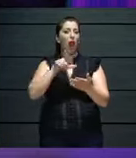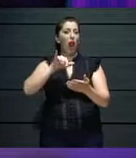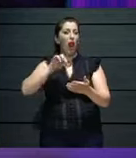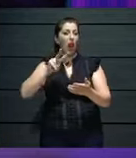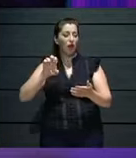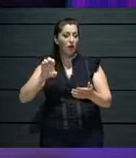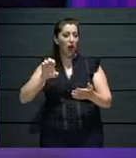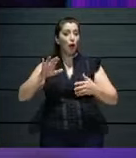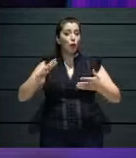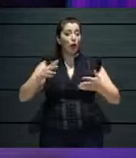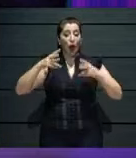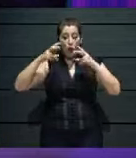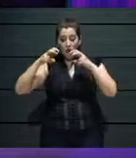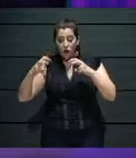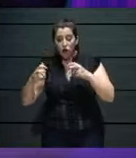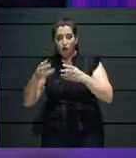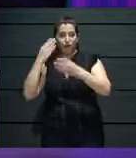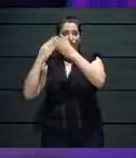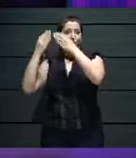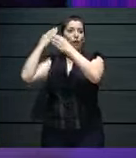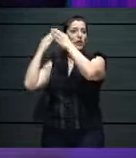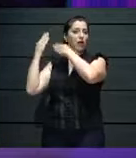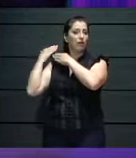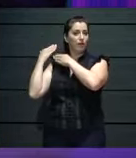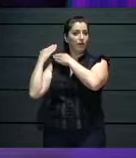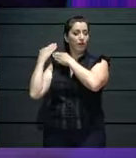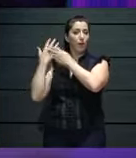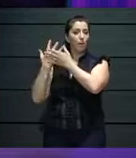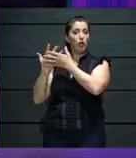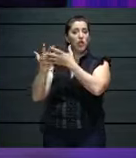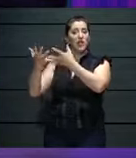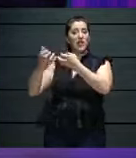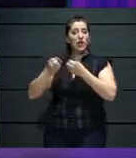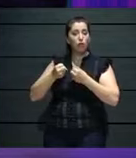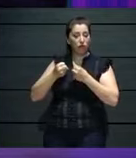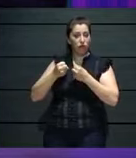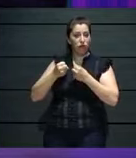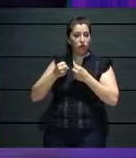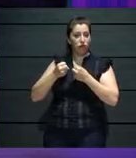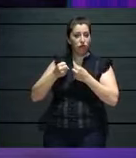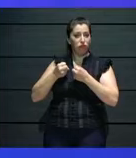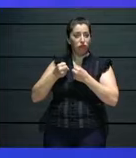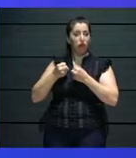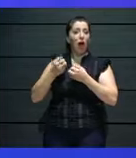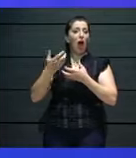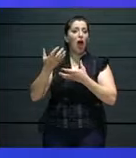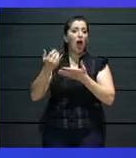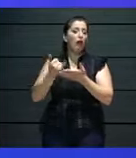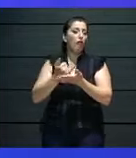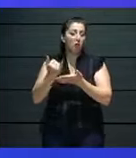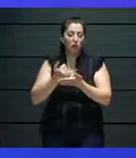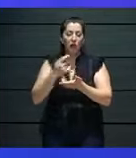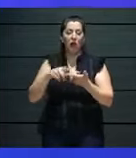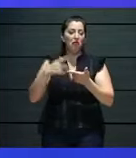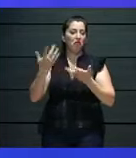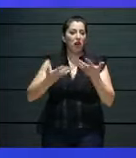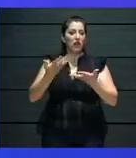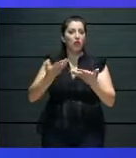sometimes new, innovative, and therefore we took the opportunity to generate